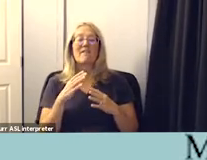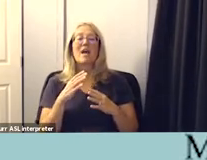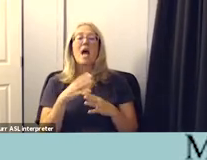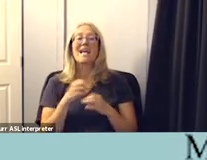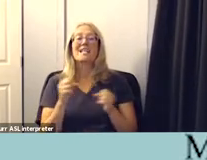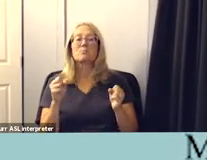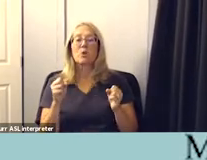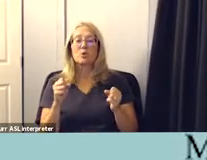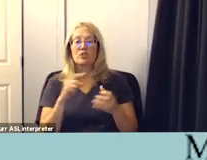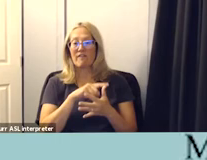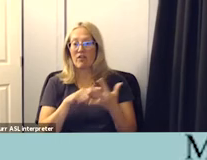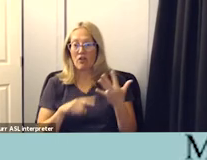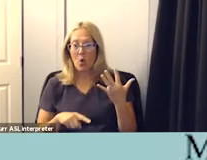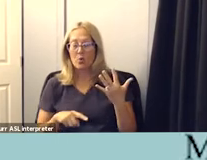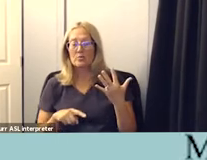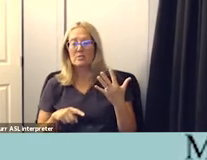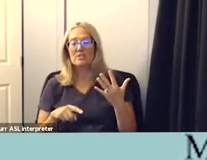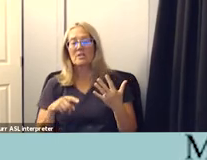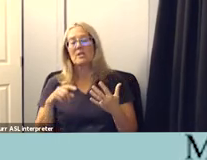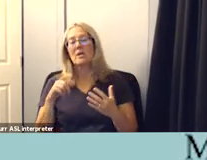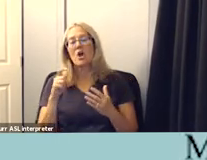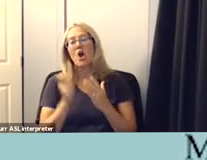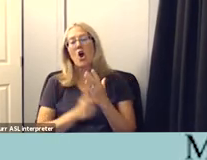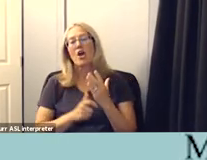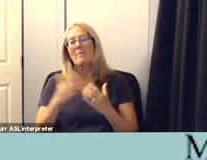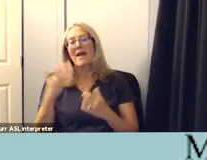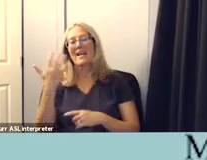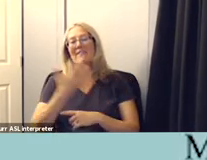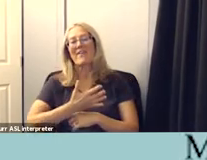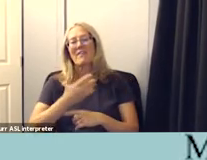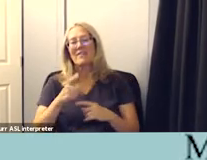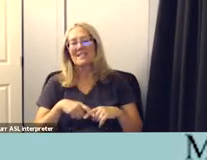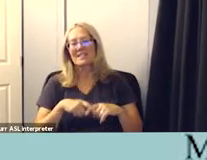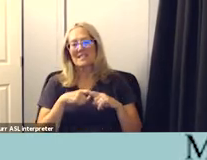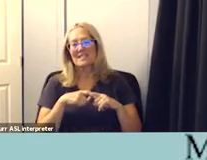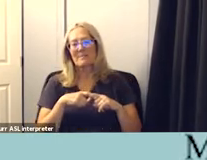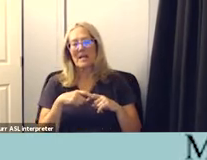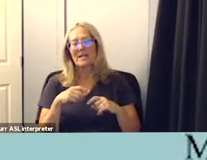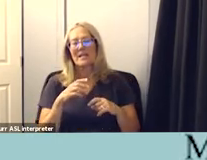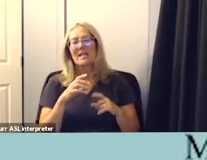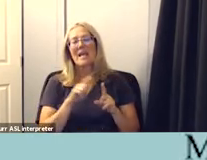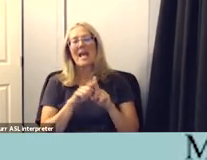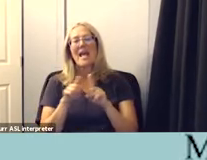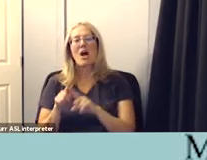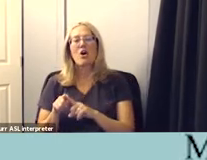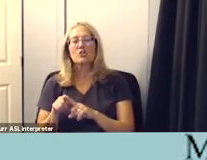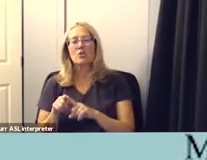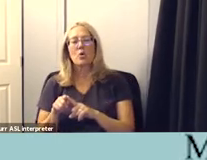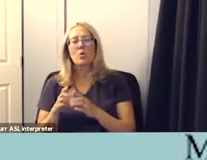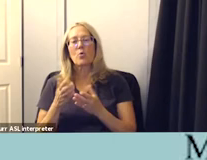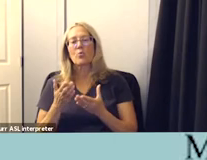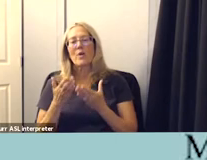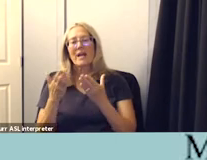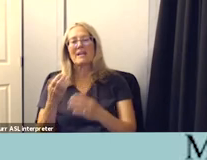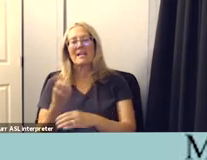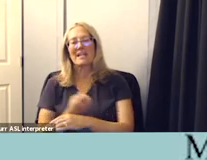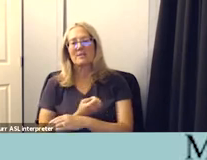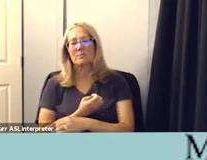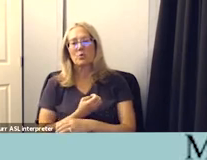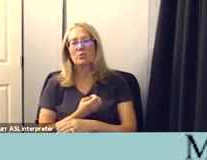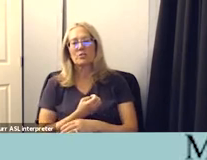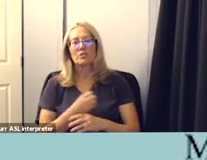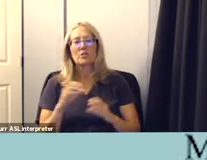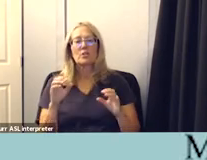those five is an automatic five-day suspension and a recommendation for expulsion there's no